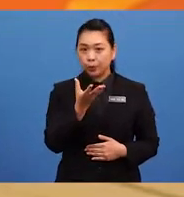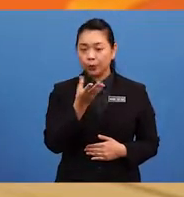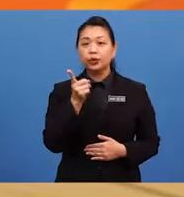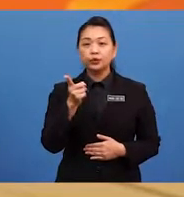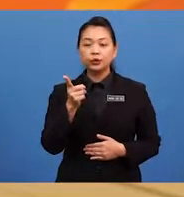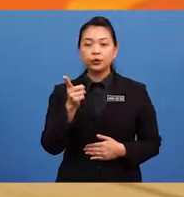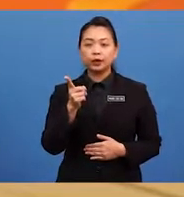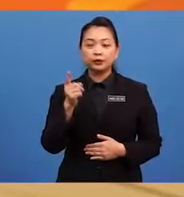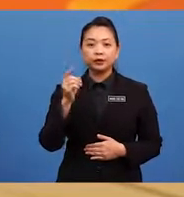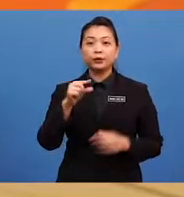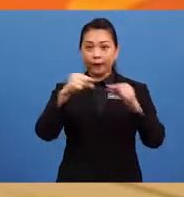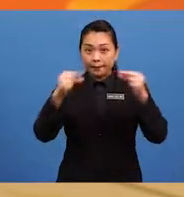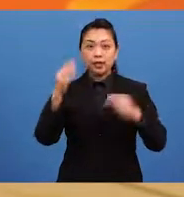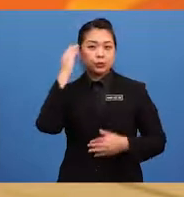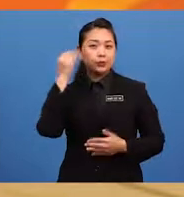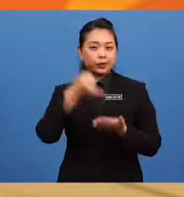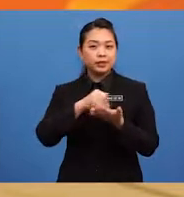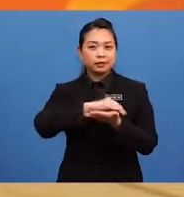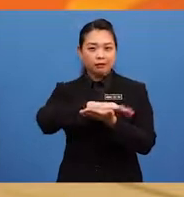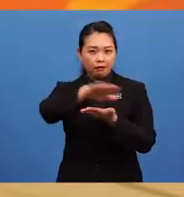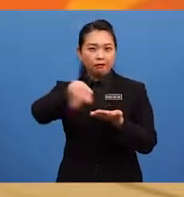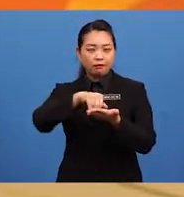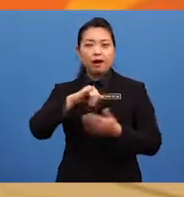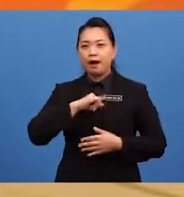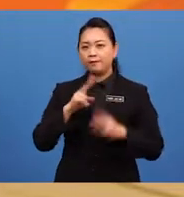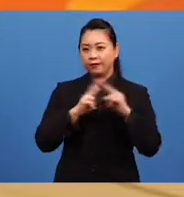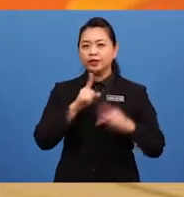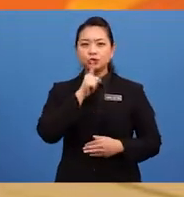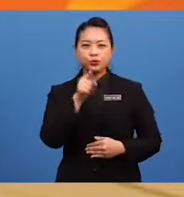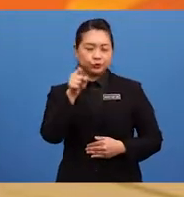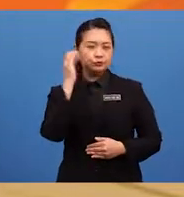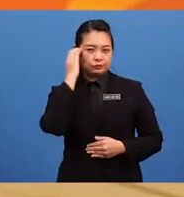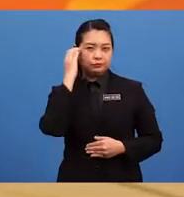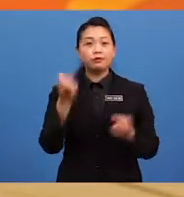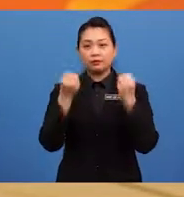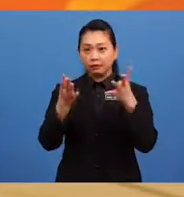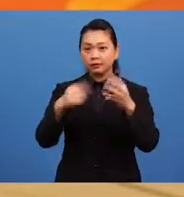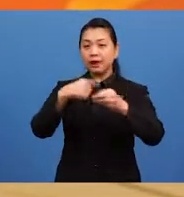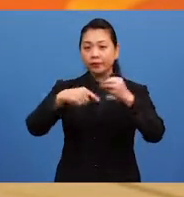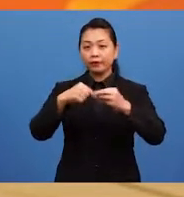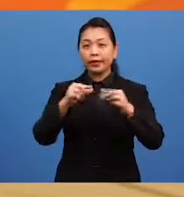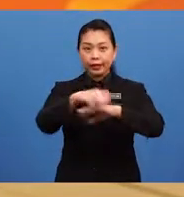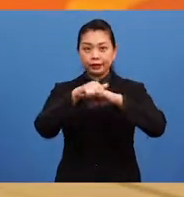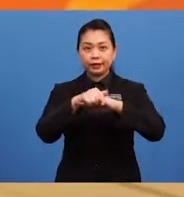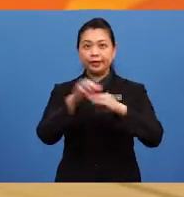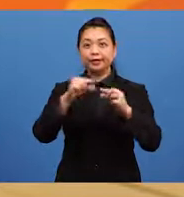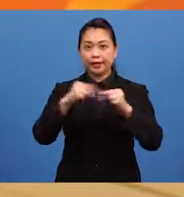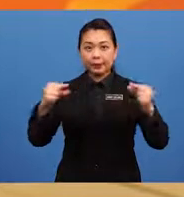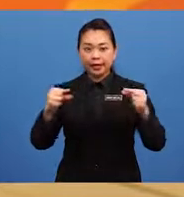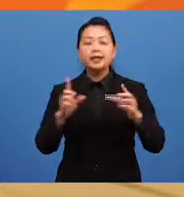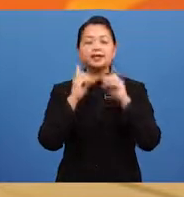grammar know-it-all, so I am pretty sure you know a lot about English grammar. Definitely.